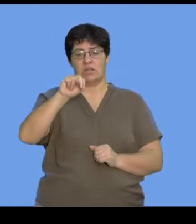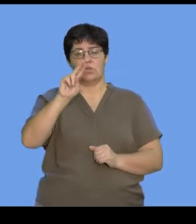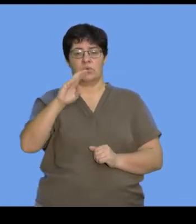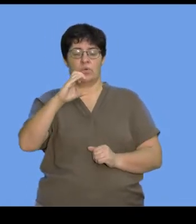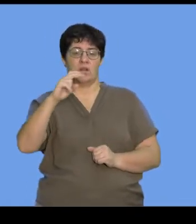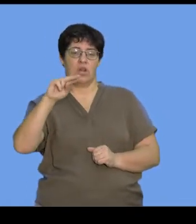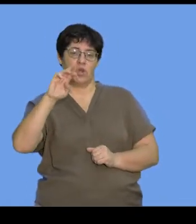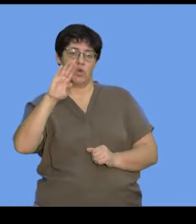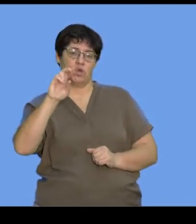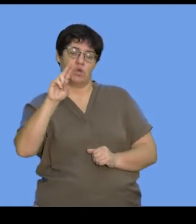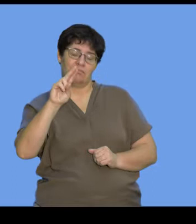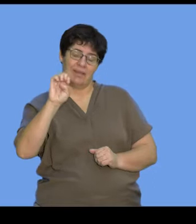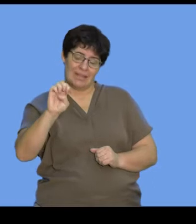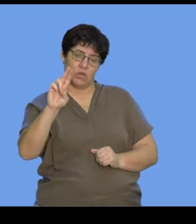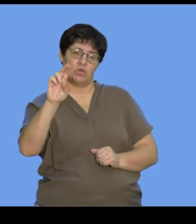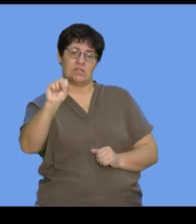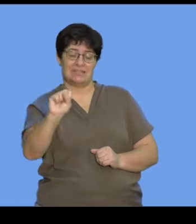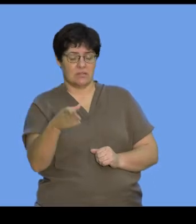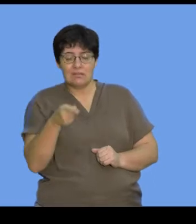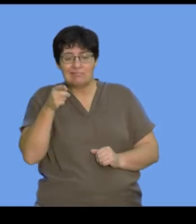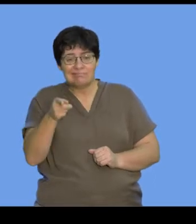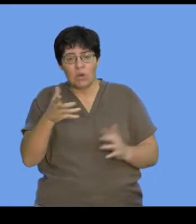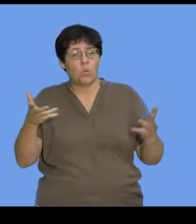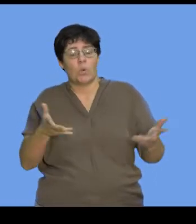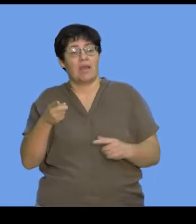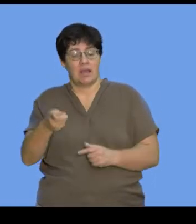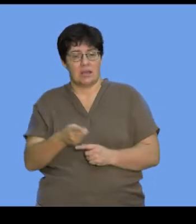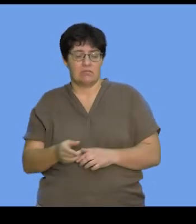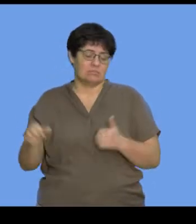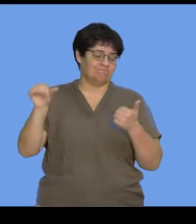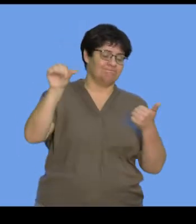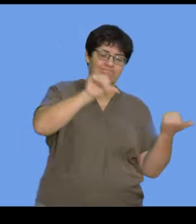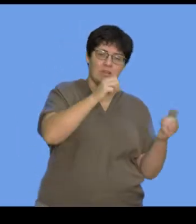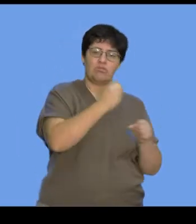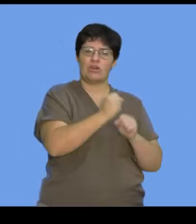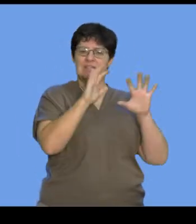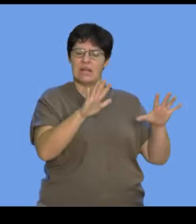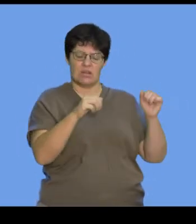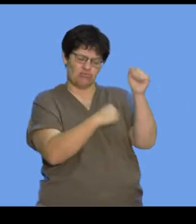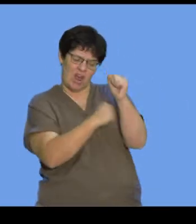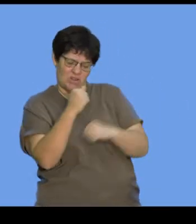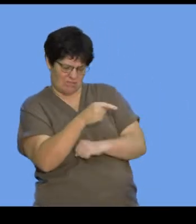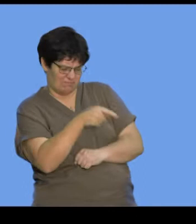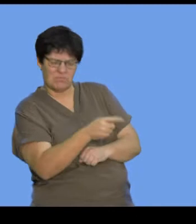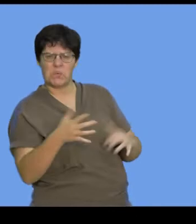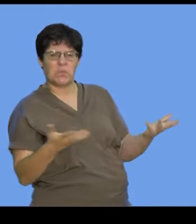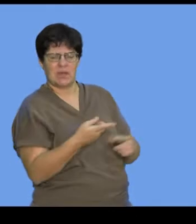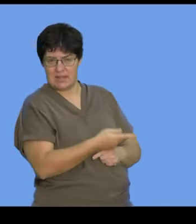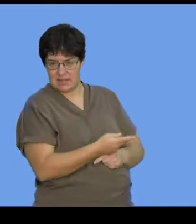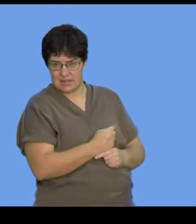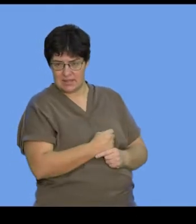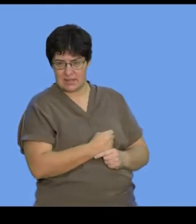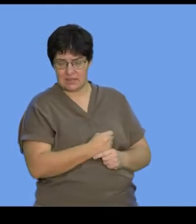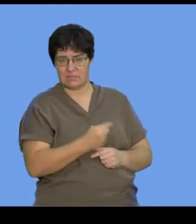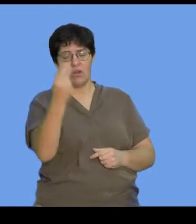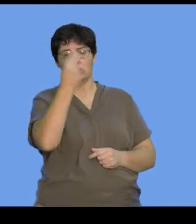focused at. So, it's important to go back to grade 10 and to look at the structure of the nucleus. And we know that we've drawn